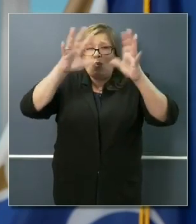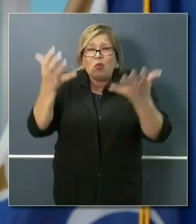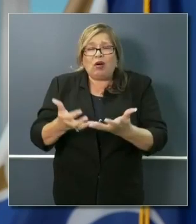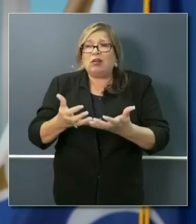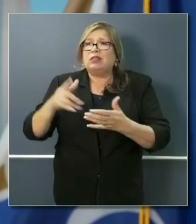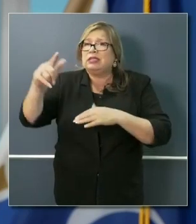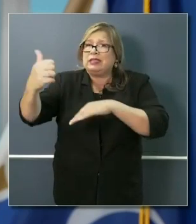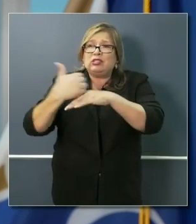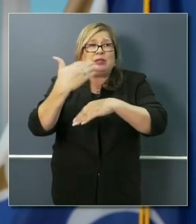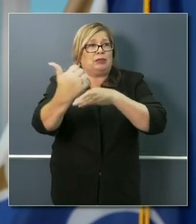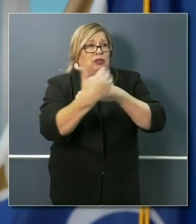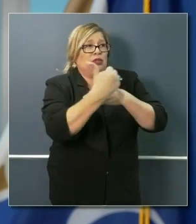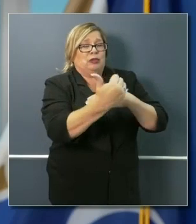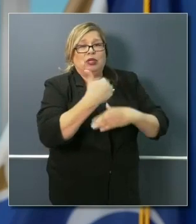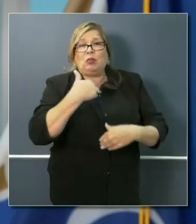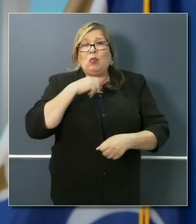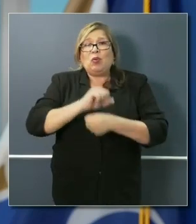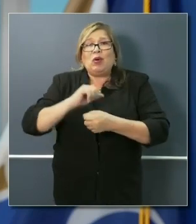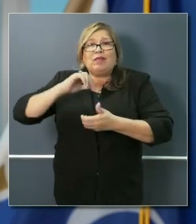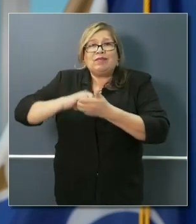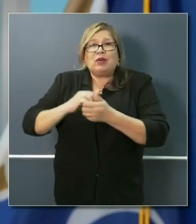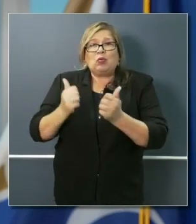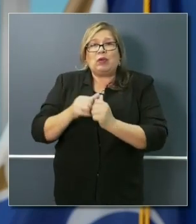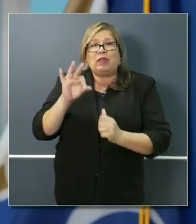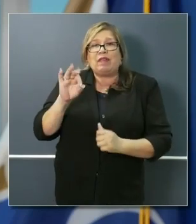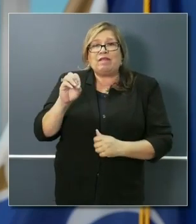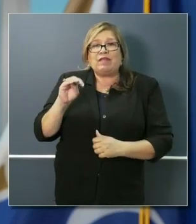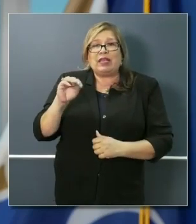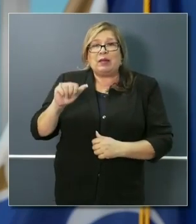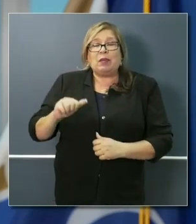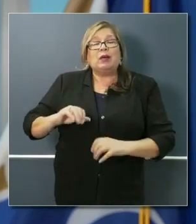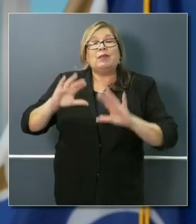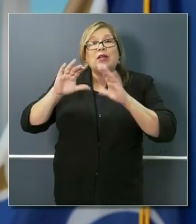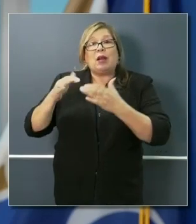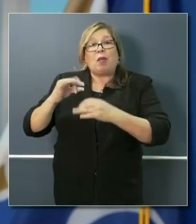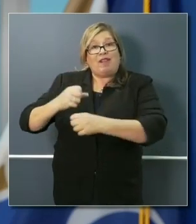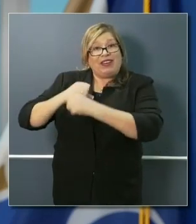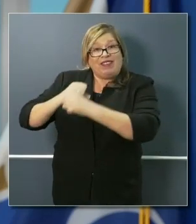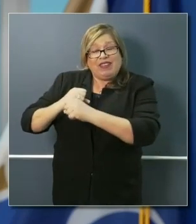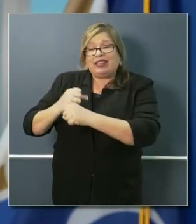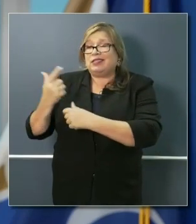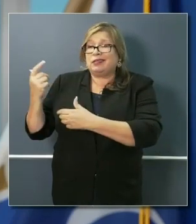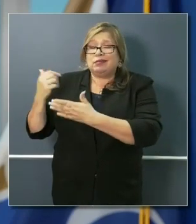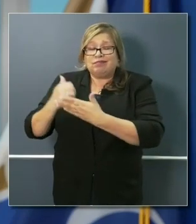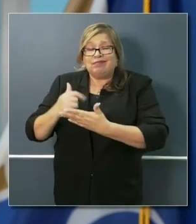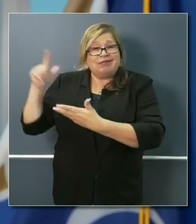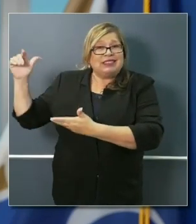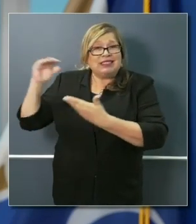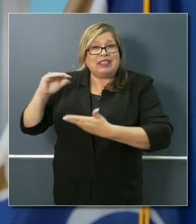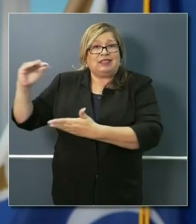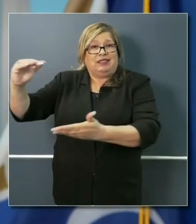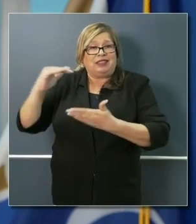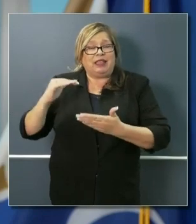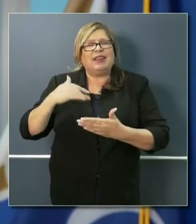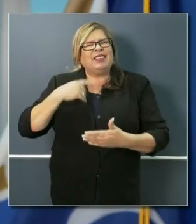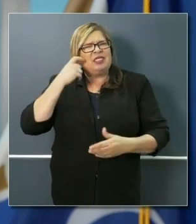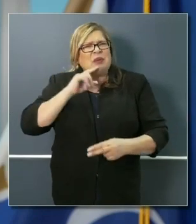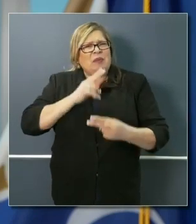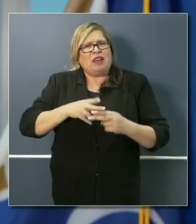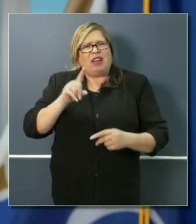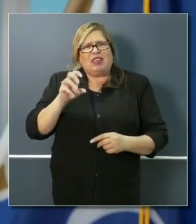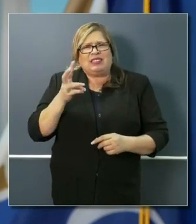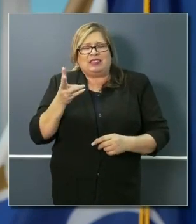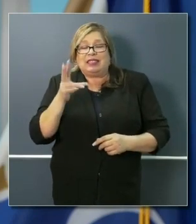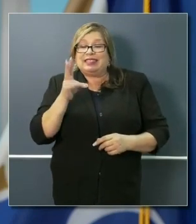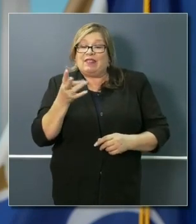in partnership with FEMA, Department of Defense, that come in on a daily basis. I talked about the 179,000 176,000